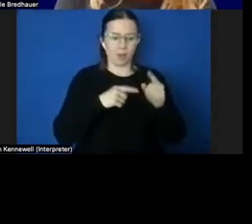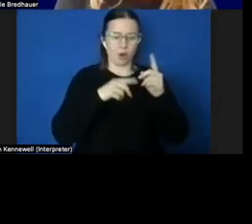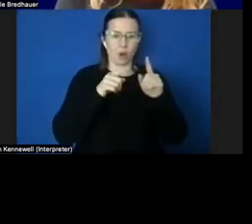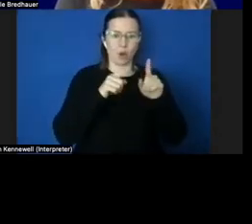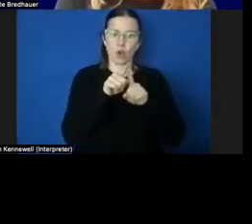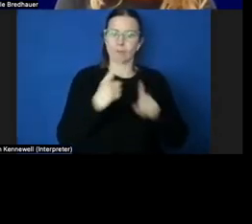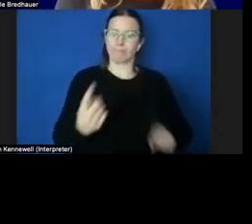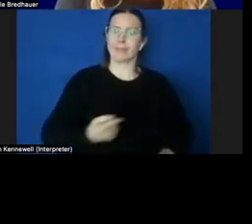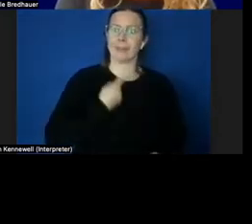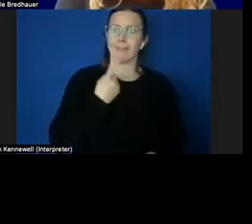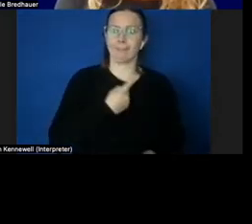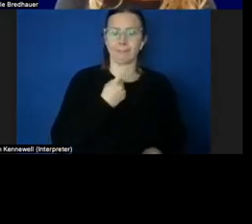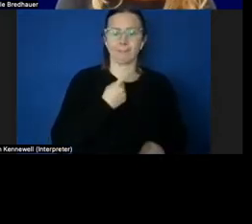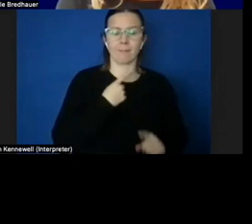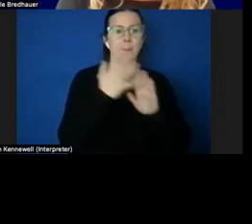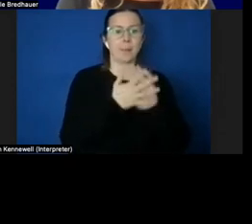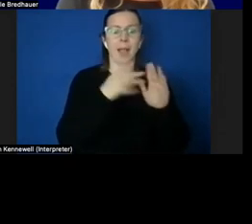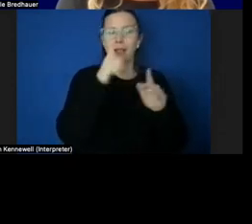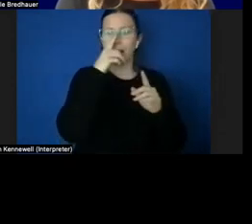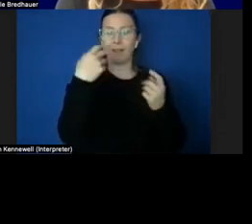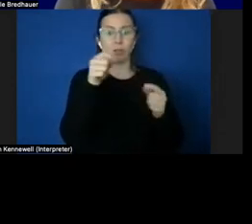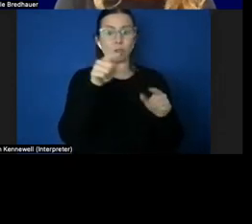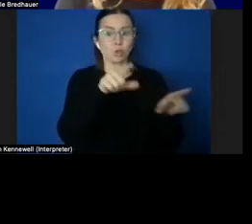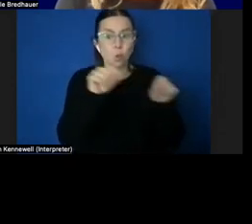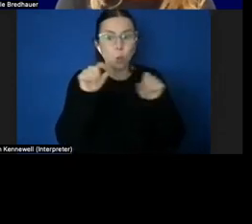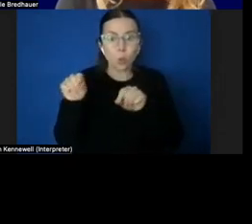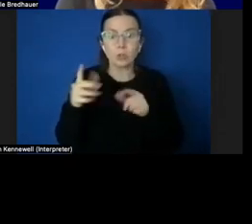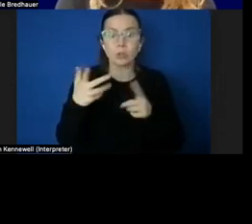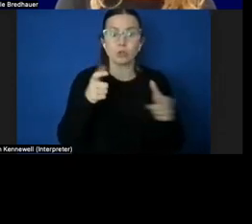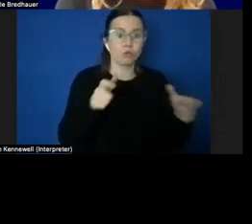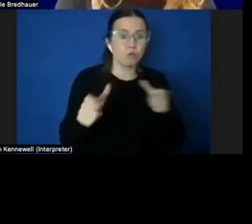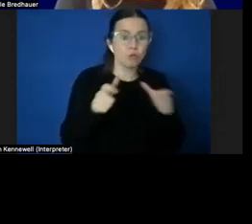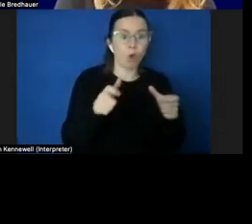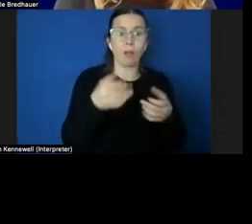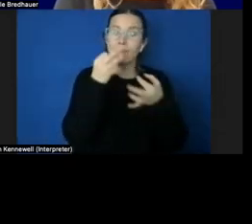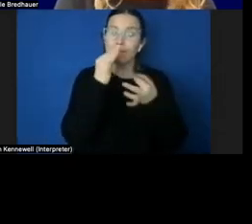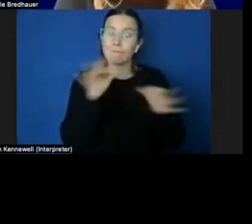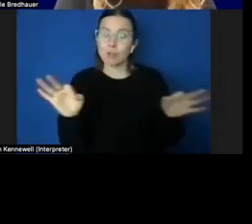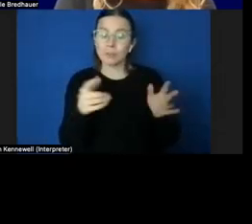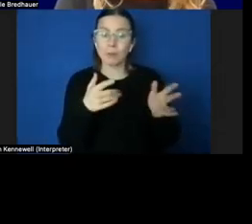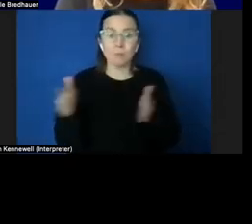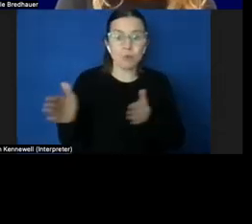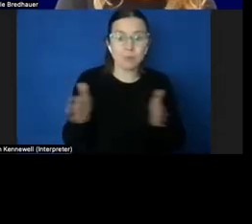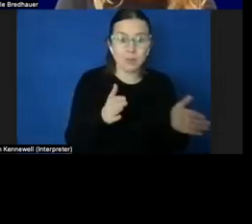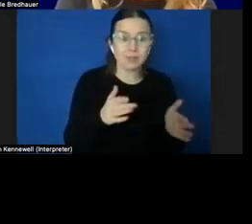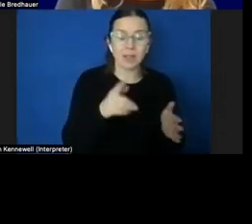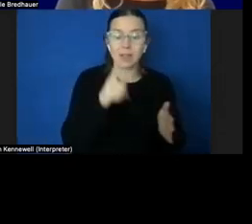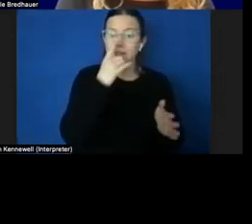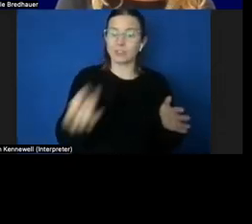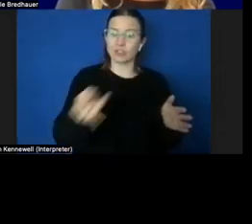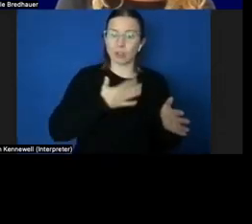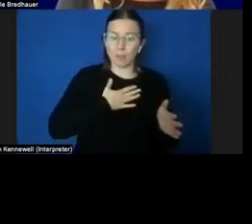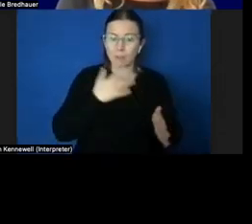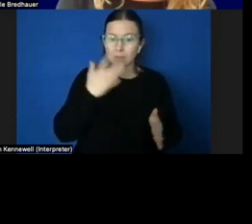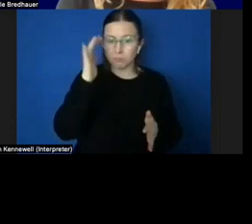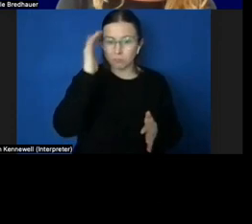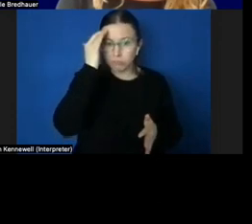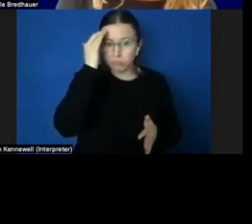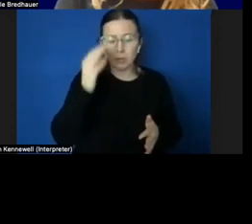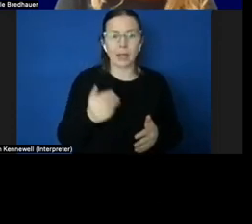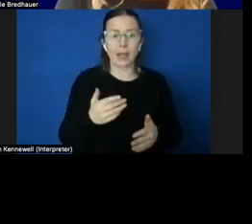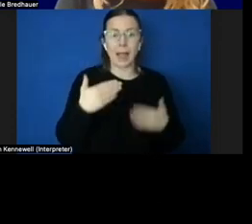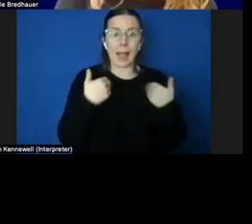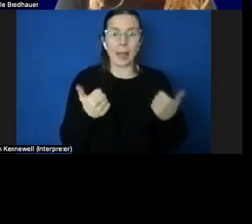enabling choice, control, freedom of movement, self-determination, health and wellbeing,